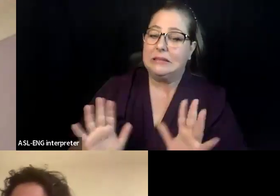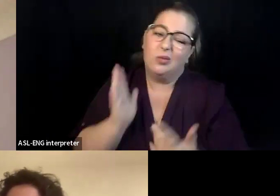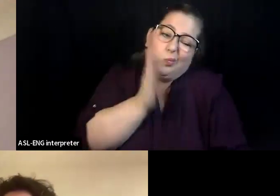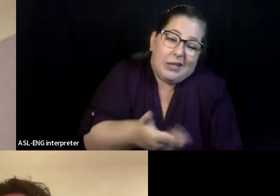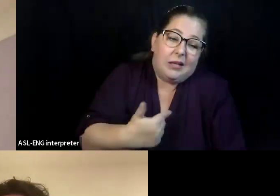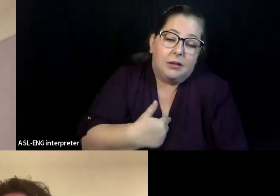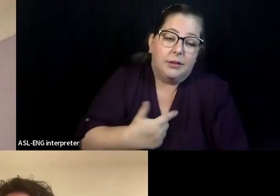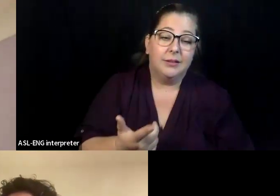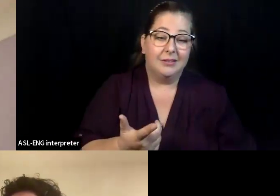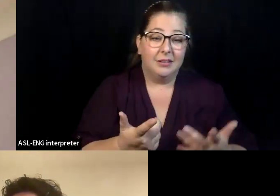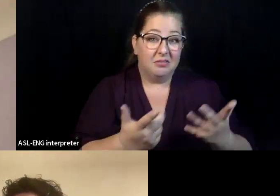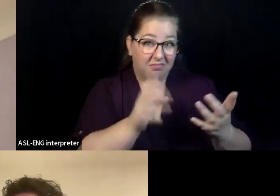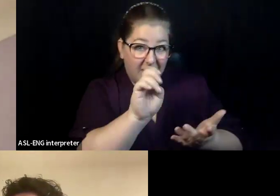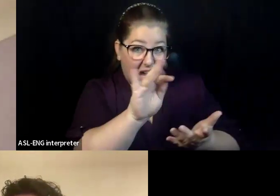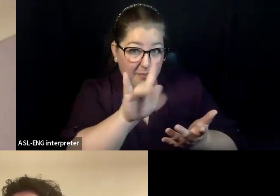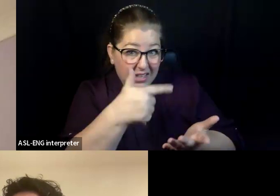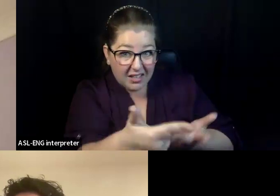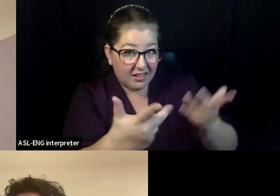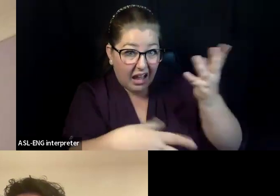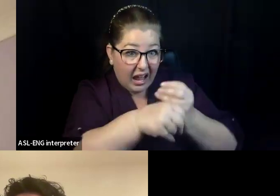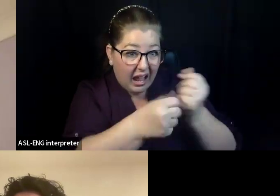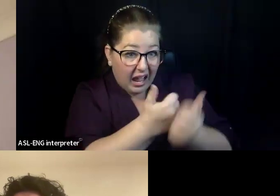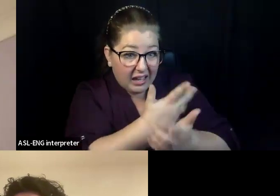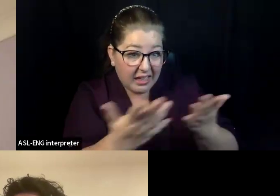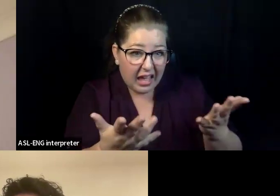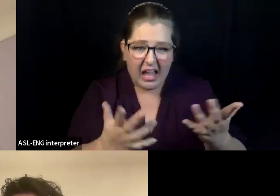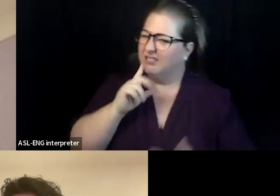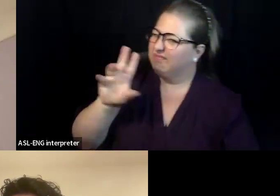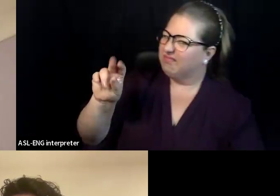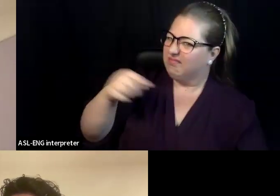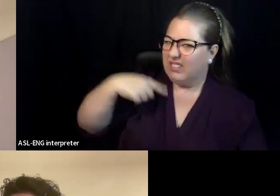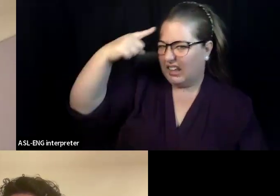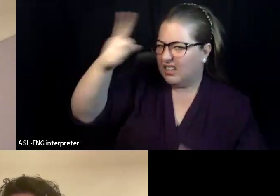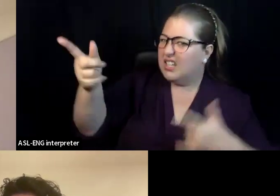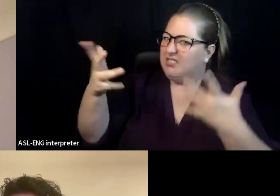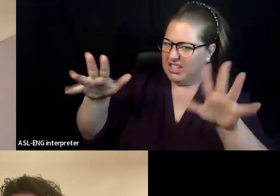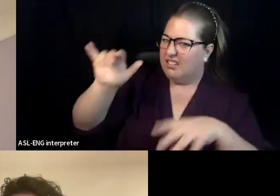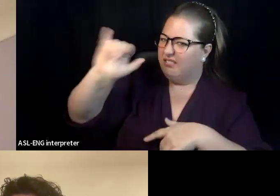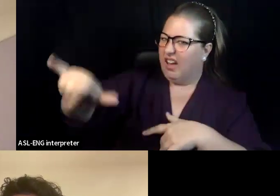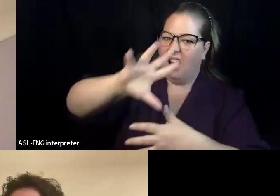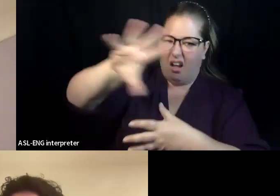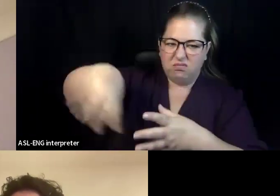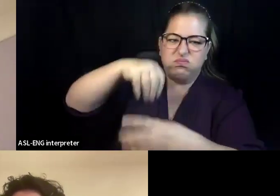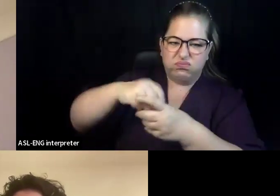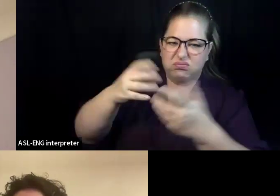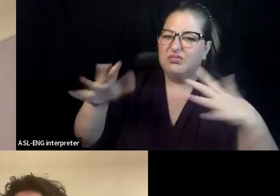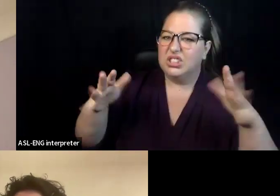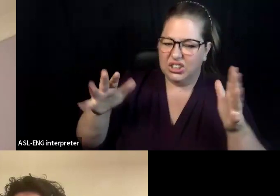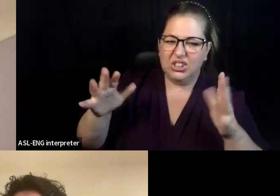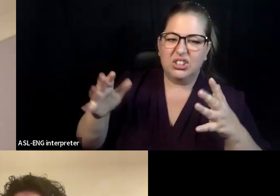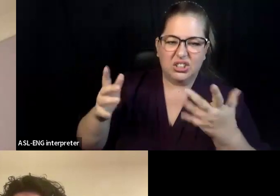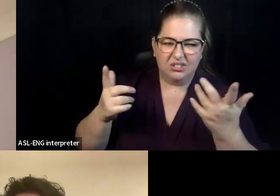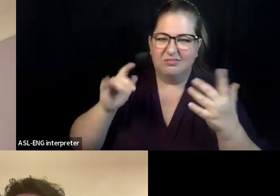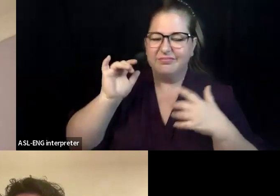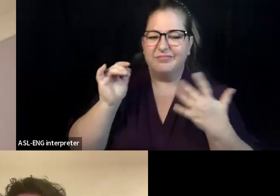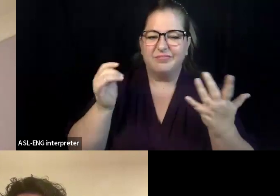captured the complex complexities of it and it's absolutely something that we've heard from some of the community work we've been doing and